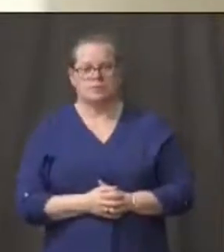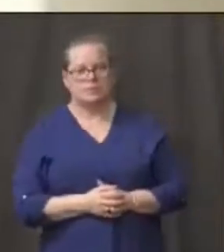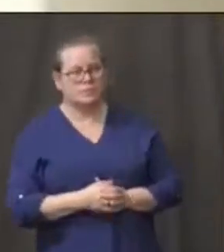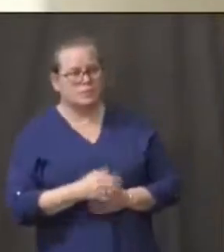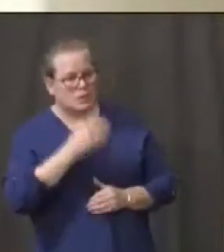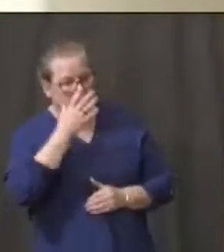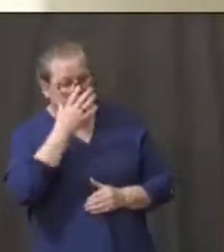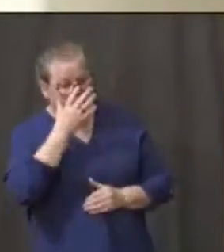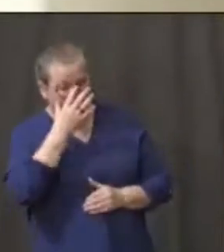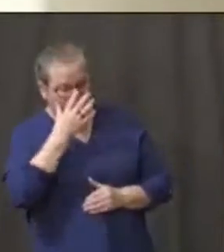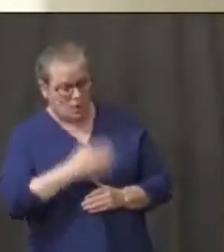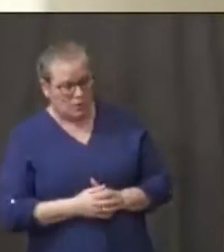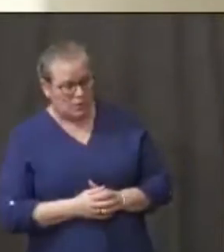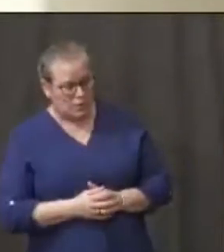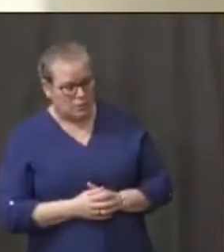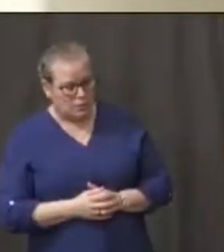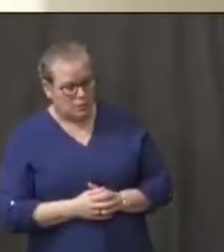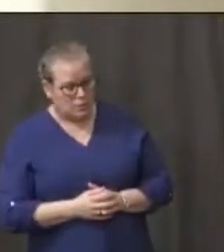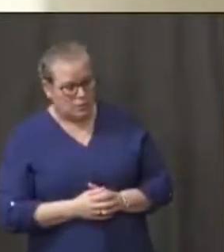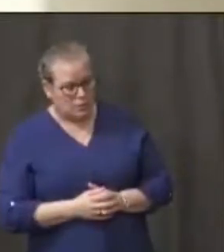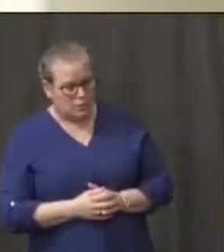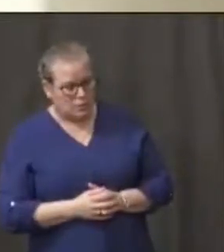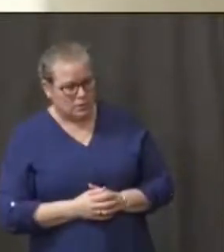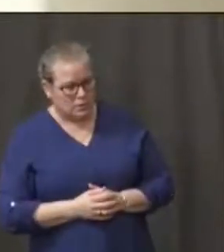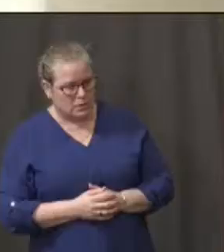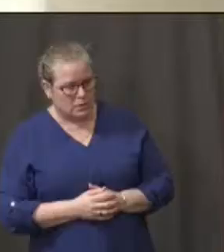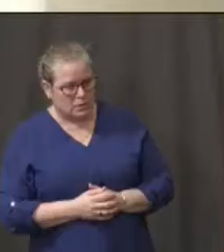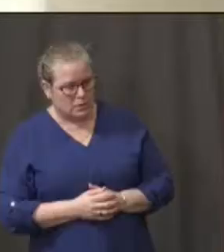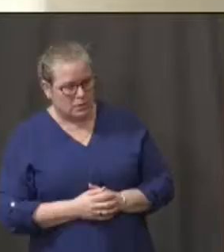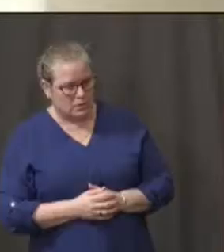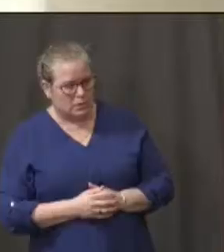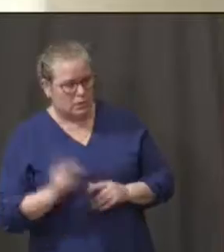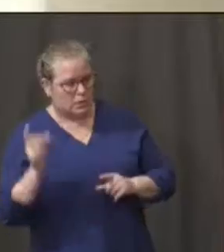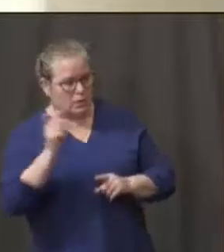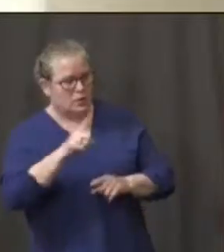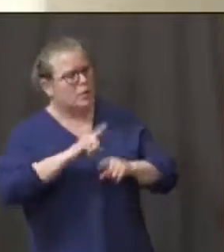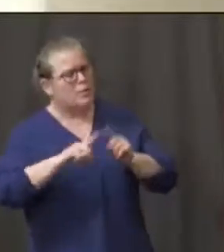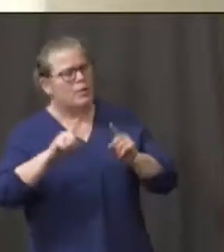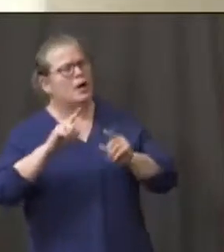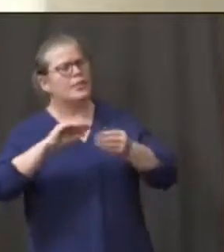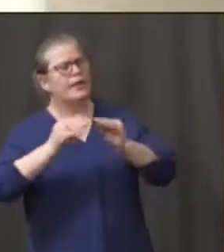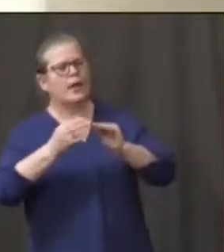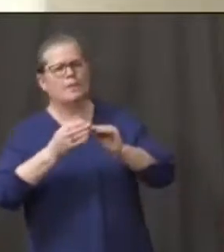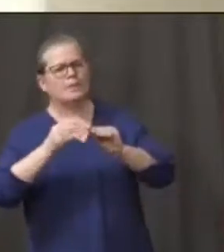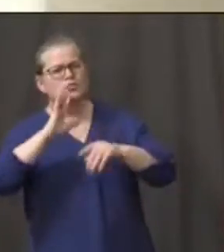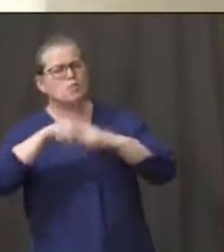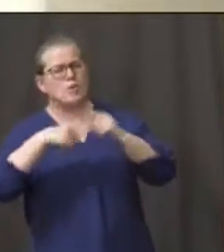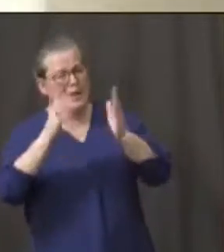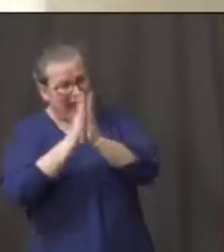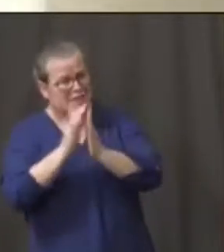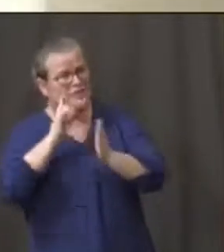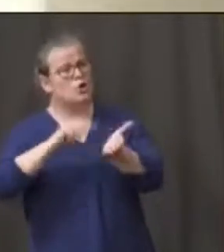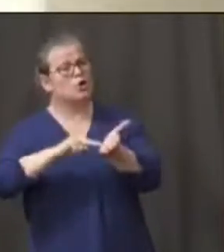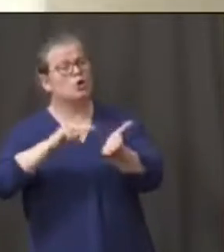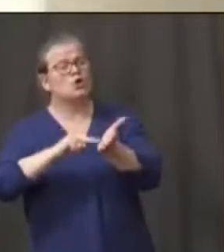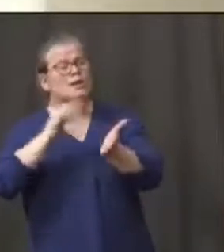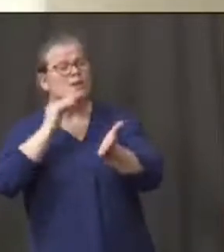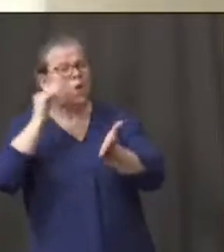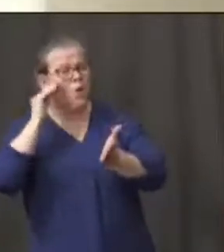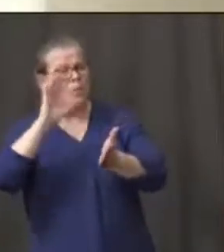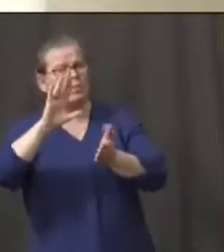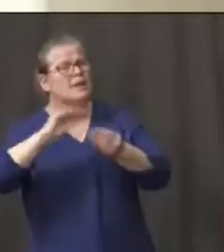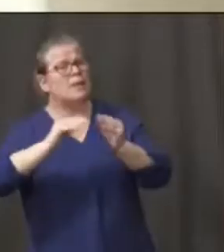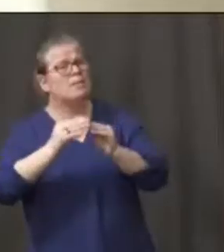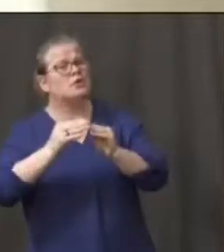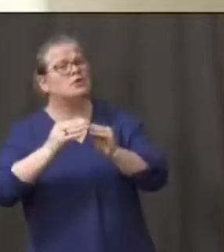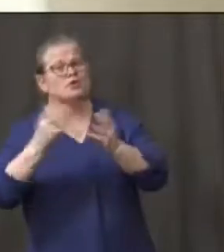statistics on like nursing homes? Are we waiting just so nursing home operators can react